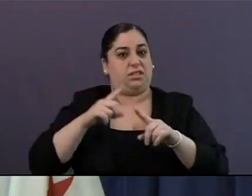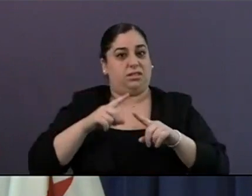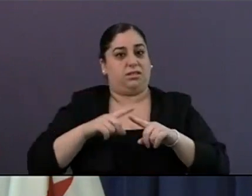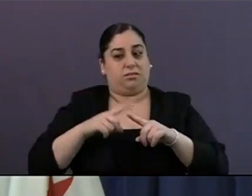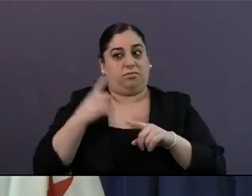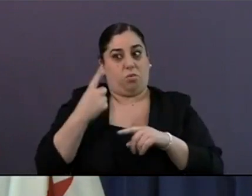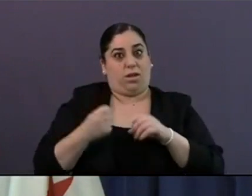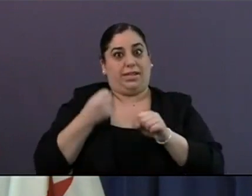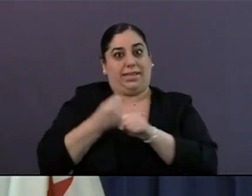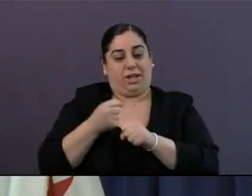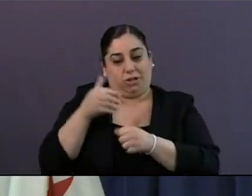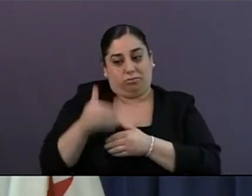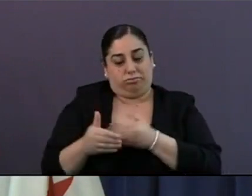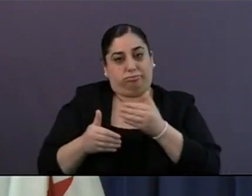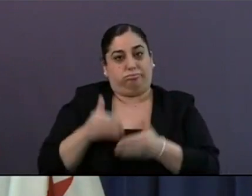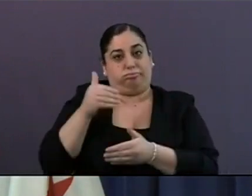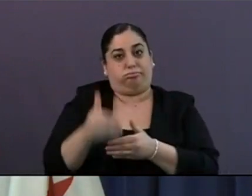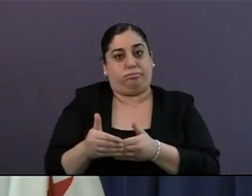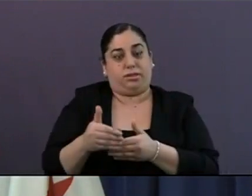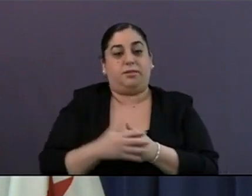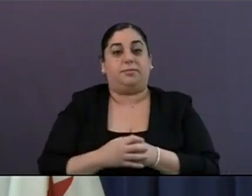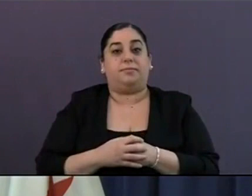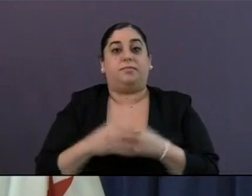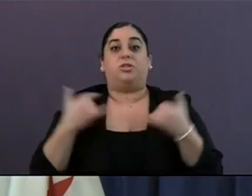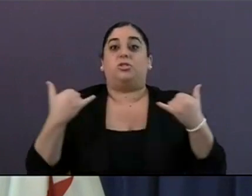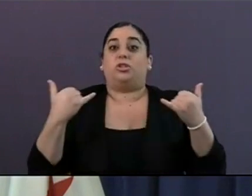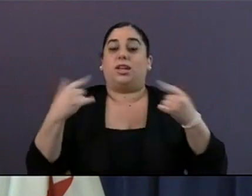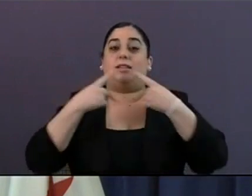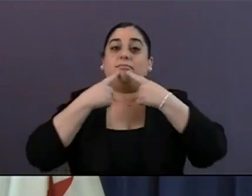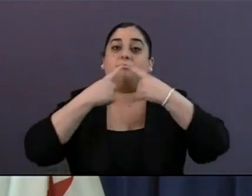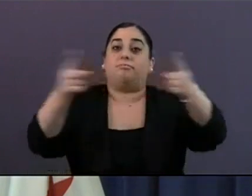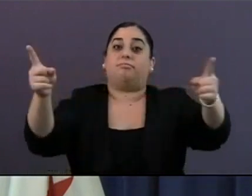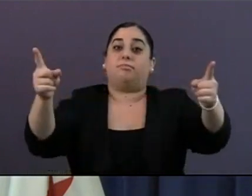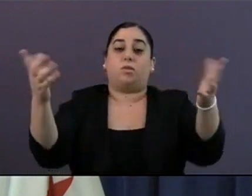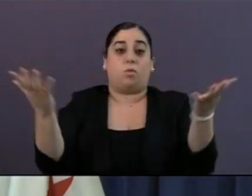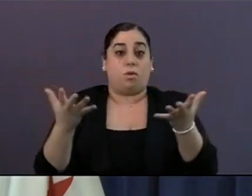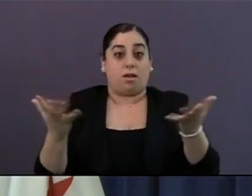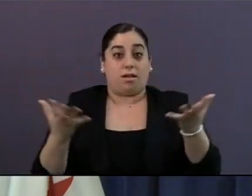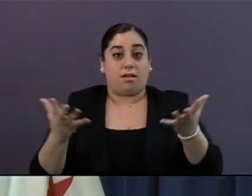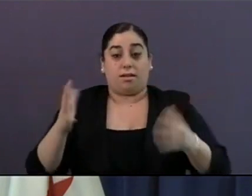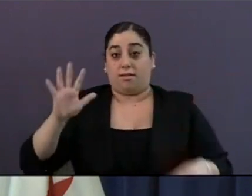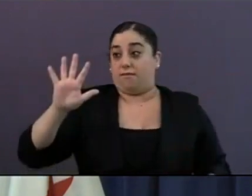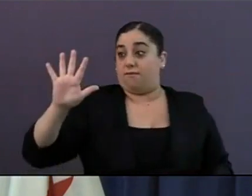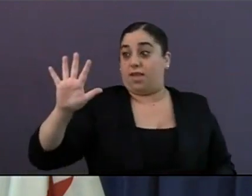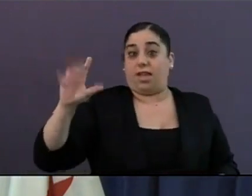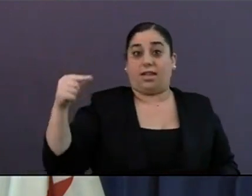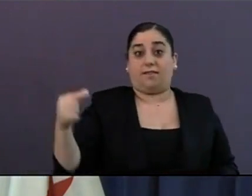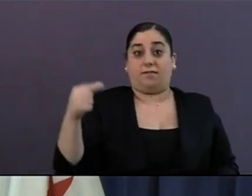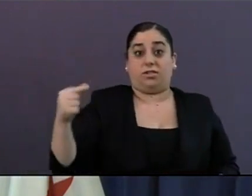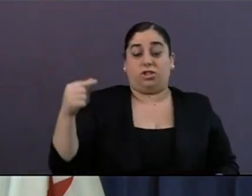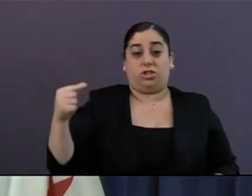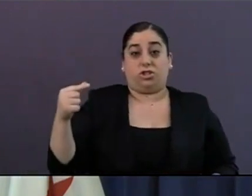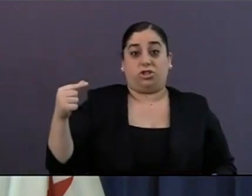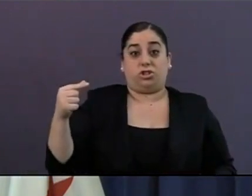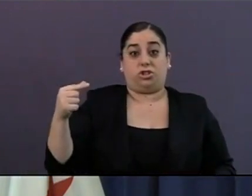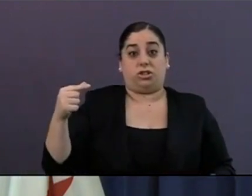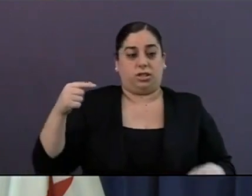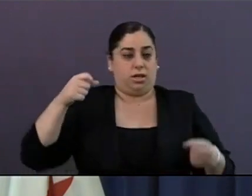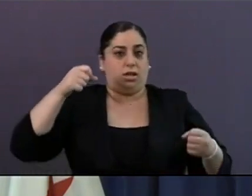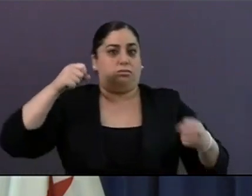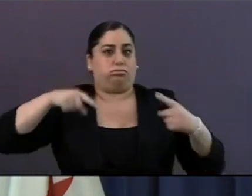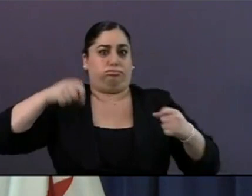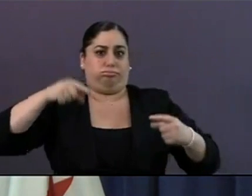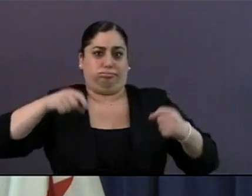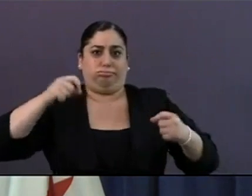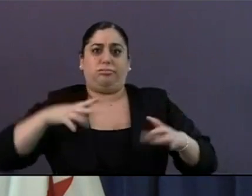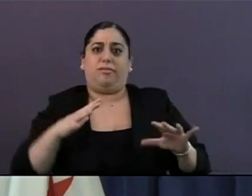citywide expansion of next-generation 5G wireless technology. As San Diegans are turning to the Internet